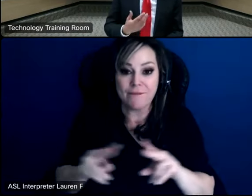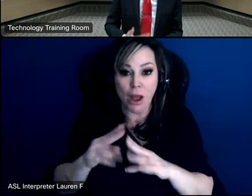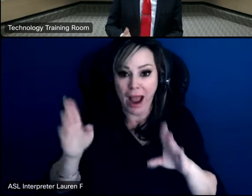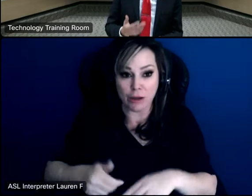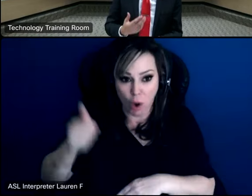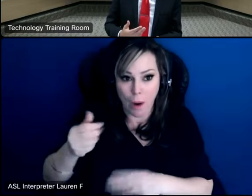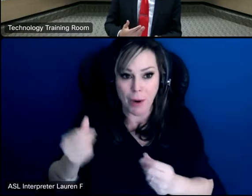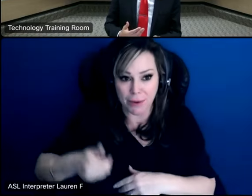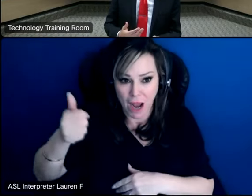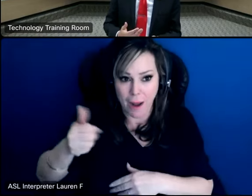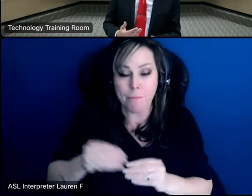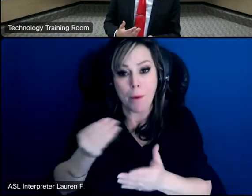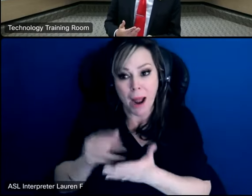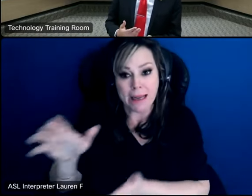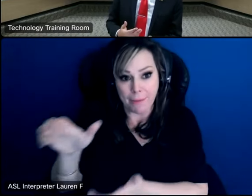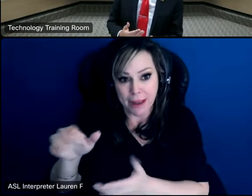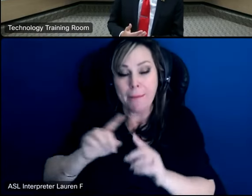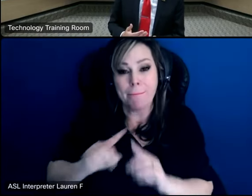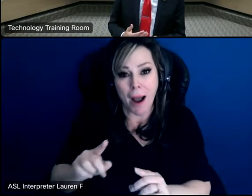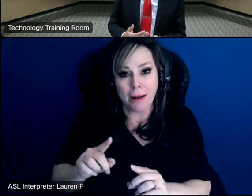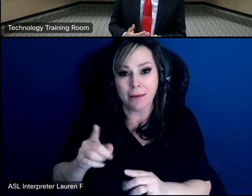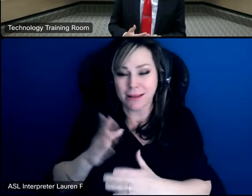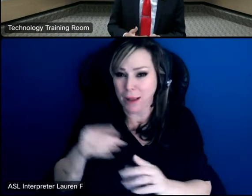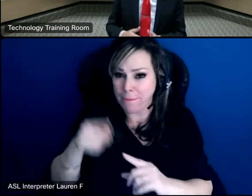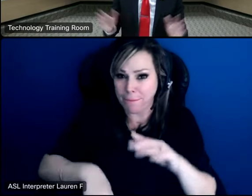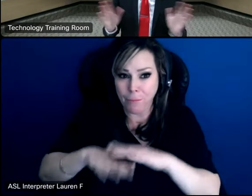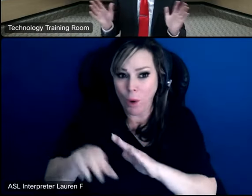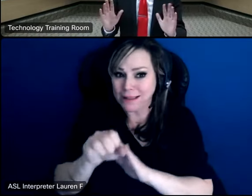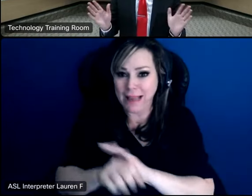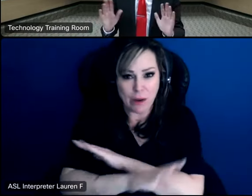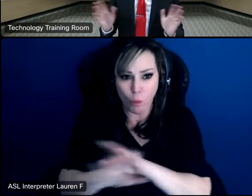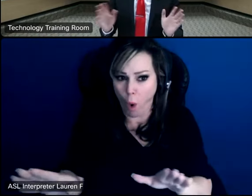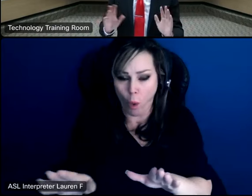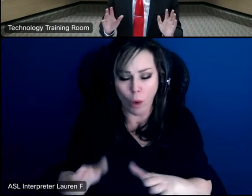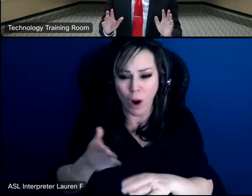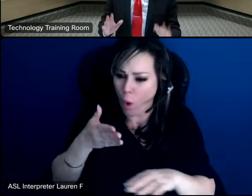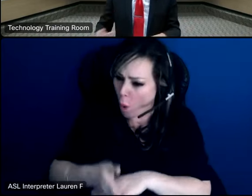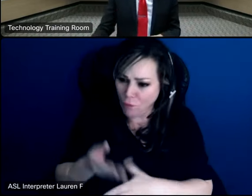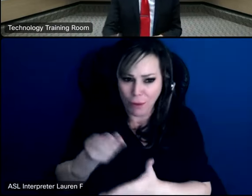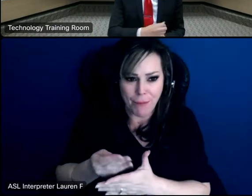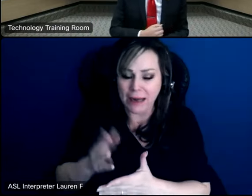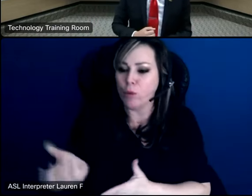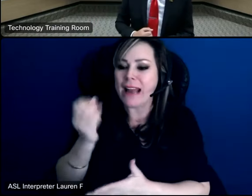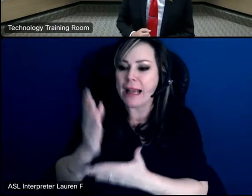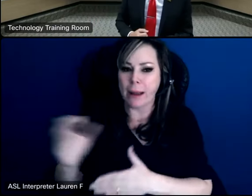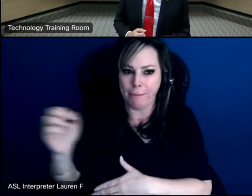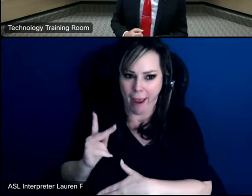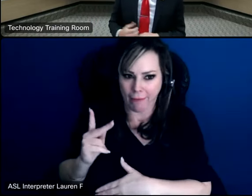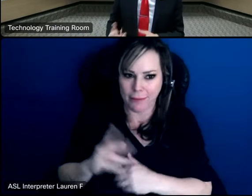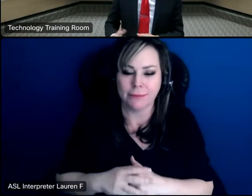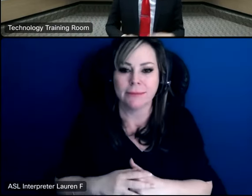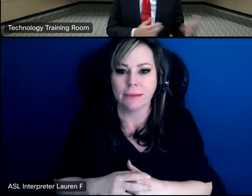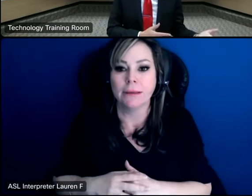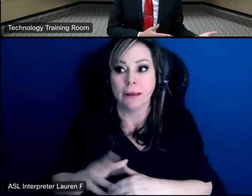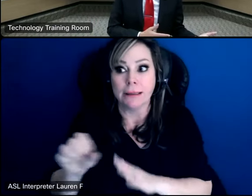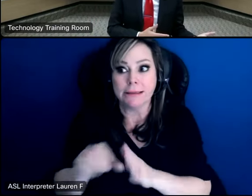more money comes in but at a certain point the state says whoa you're getting way too much money we're going to take some of that and so